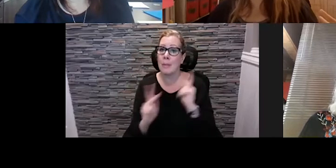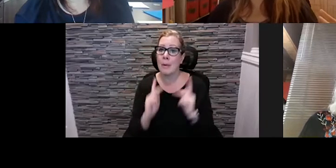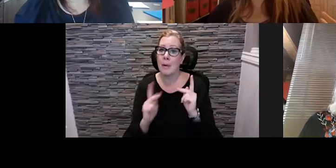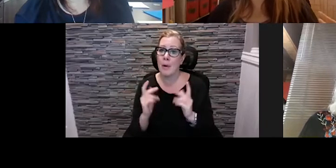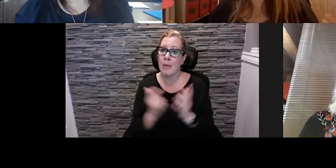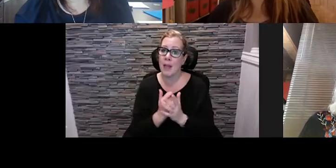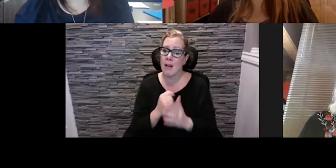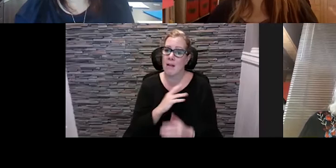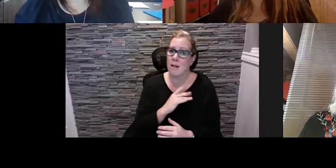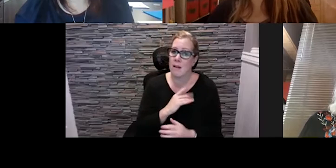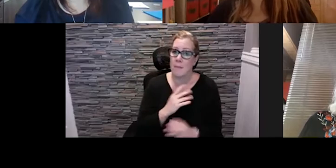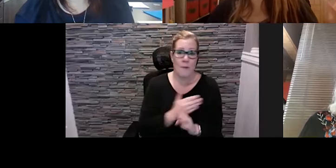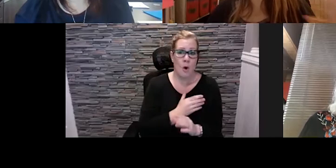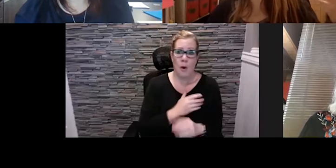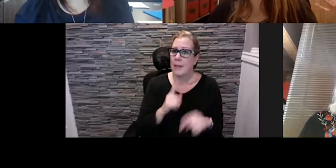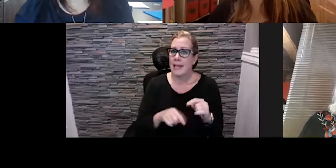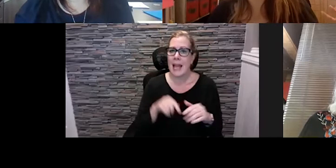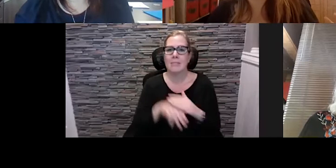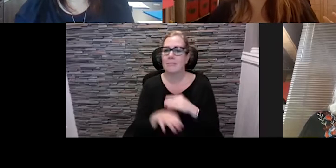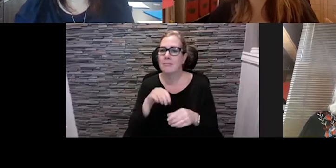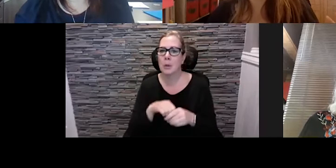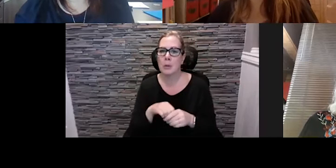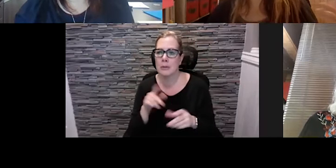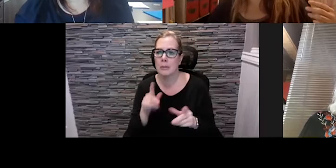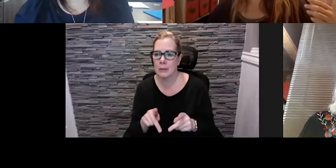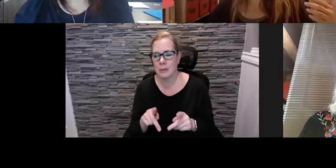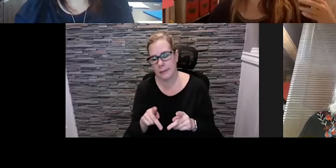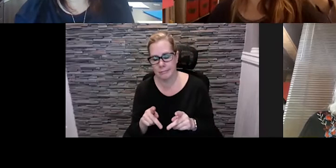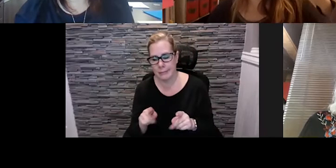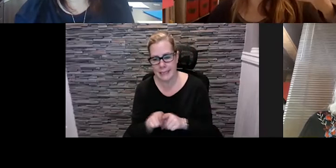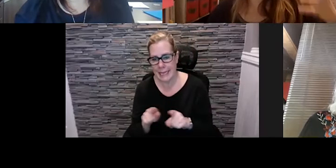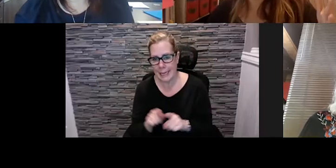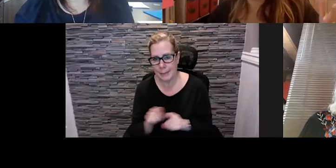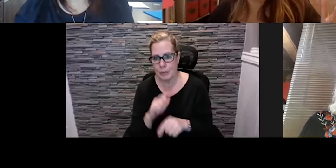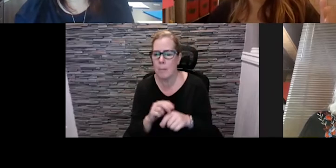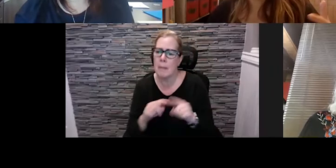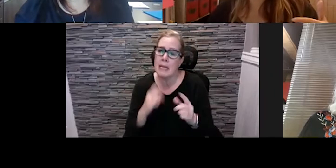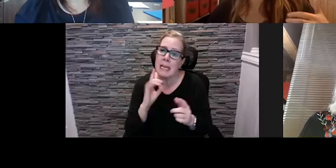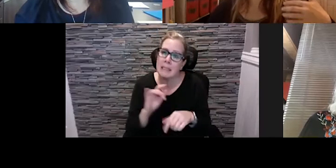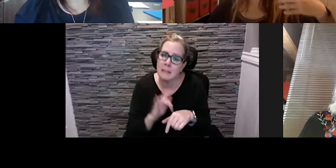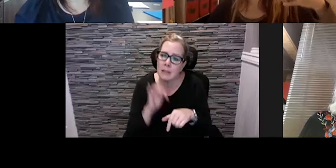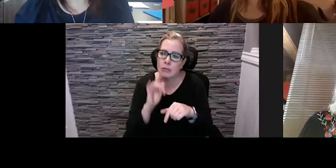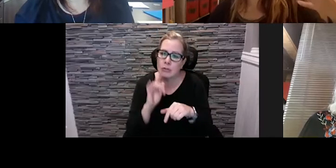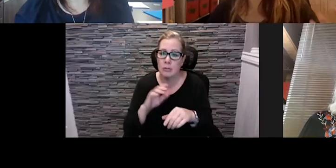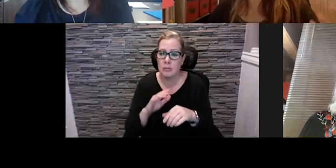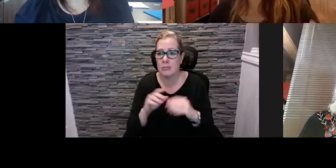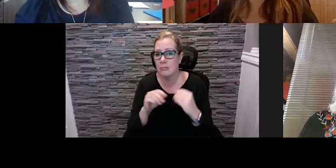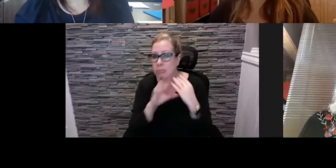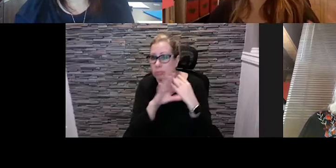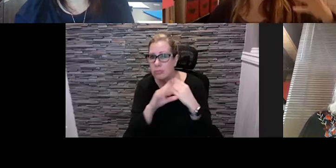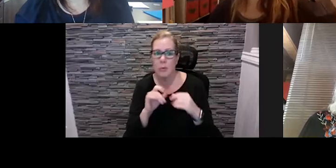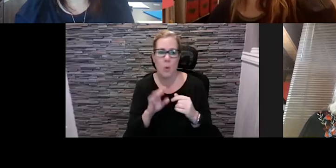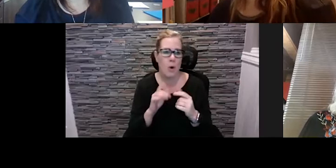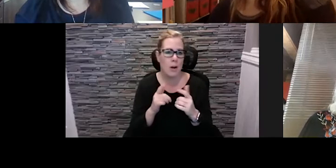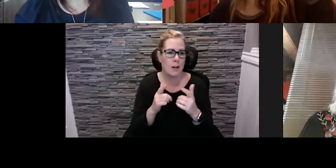they didn't get to attend in person like they normally would have so is there something there that could be expanded